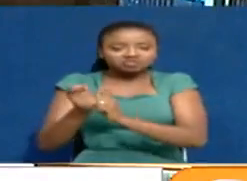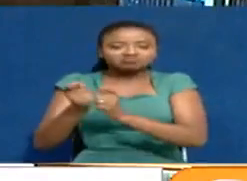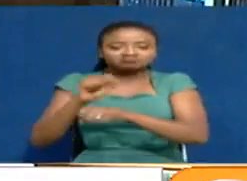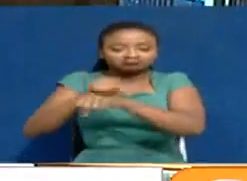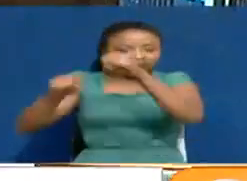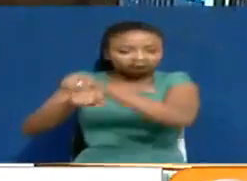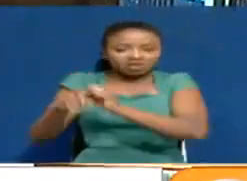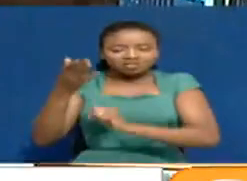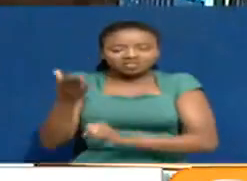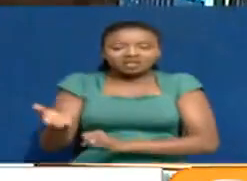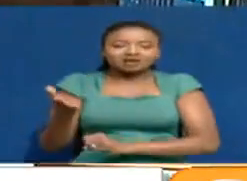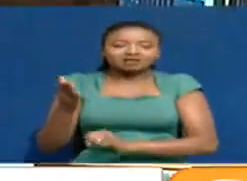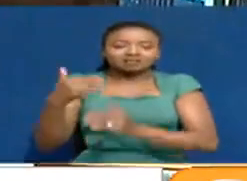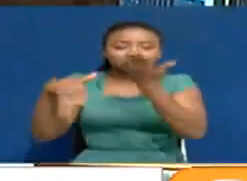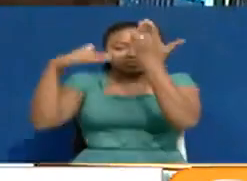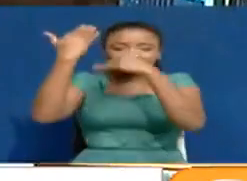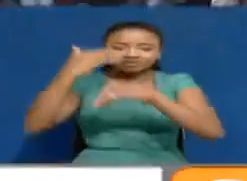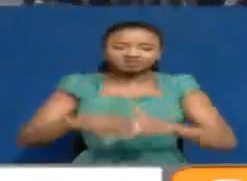us lagat with more details.